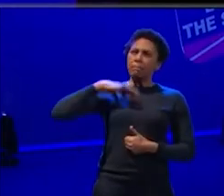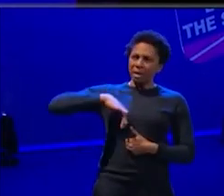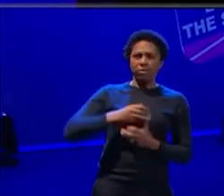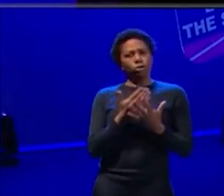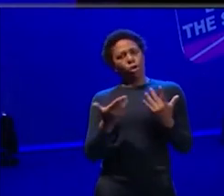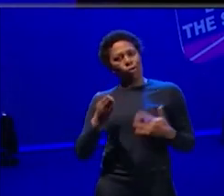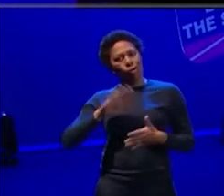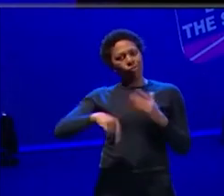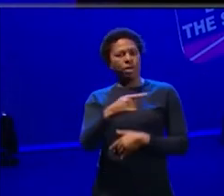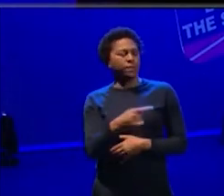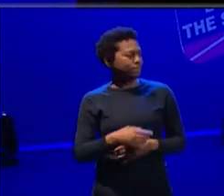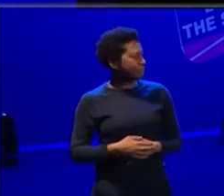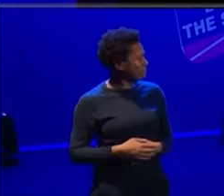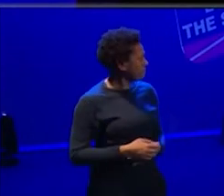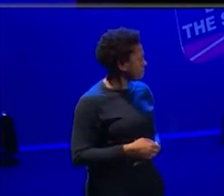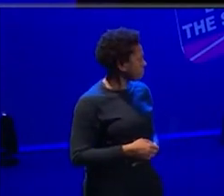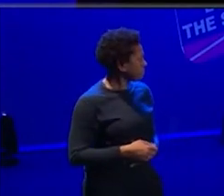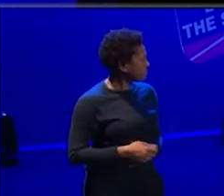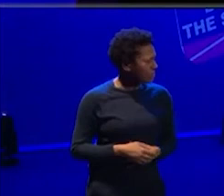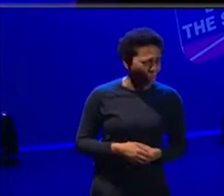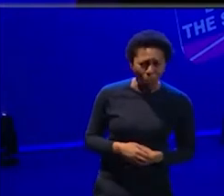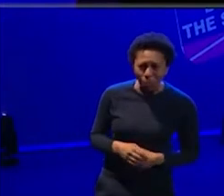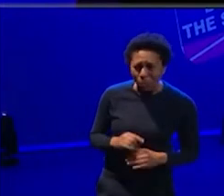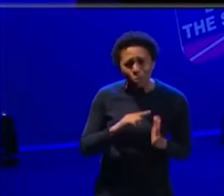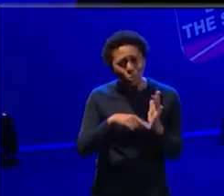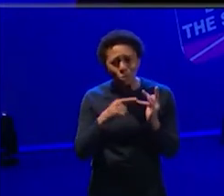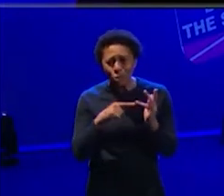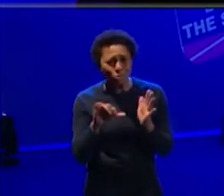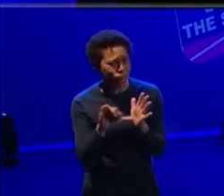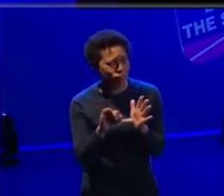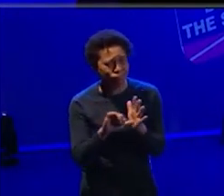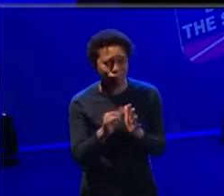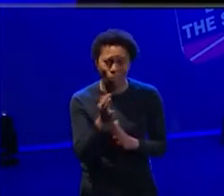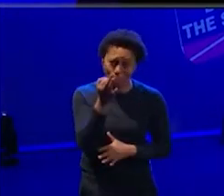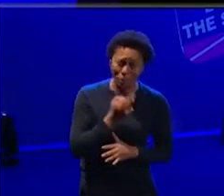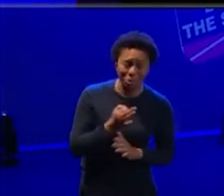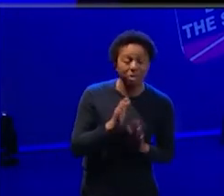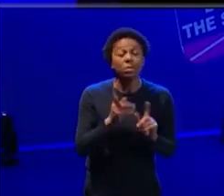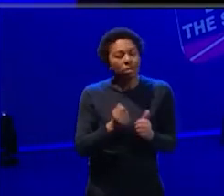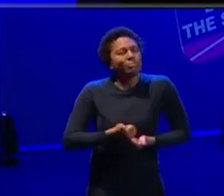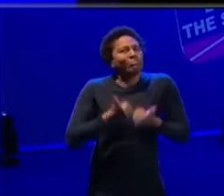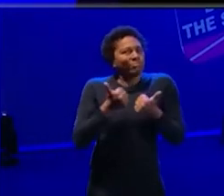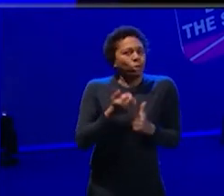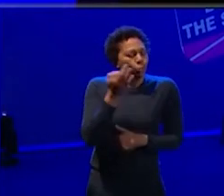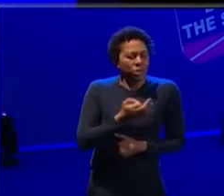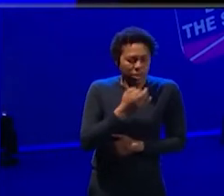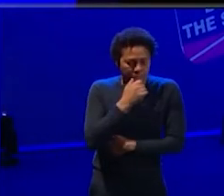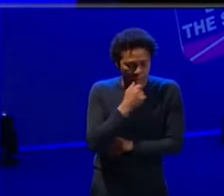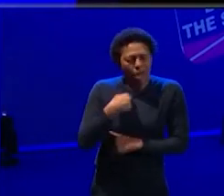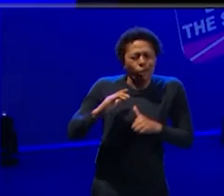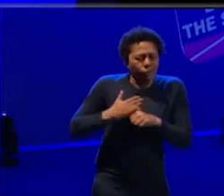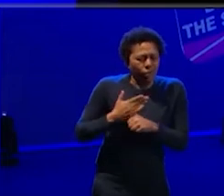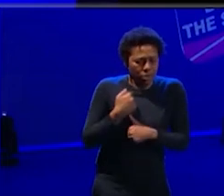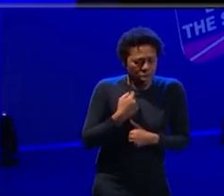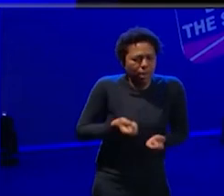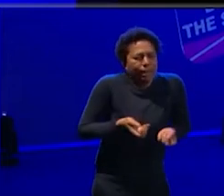Big question. That's a really hard question to ask. Um, but it's a really good one. I think, um, I'm going to go first. I'm going to give you